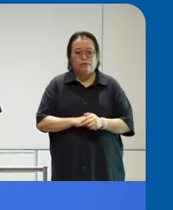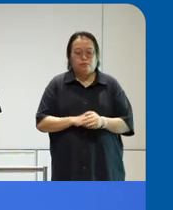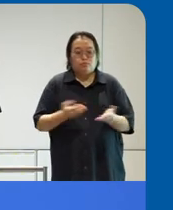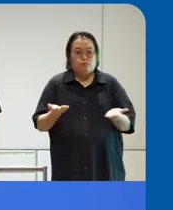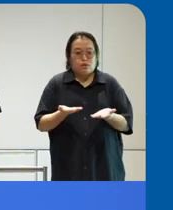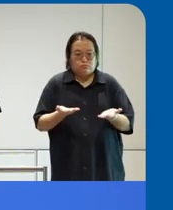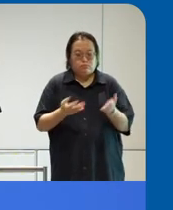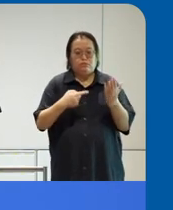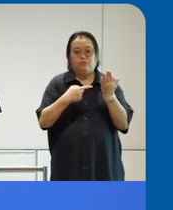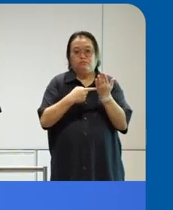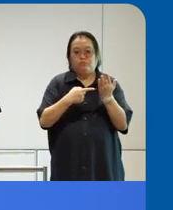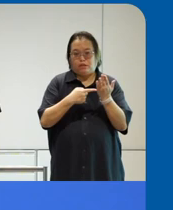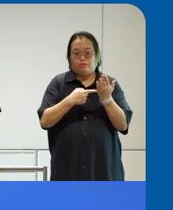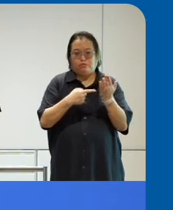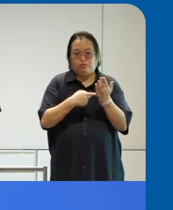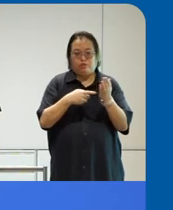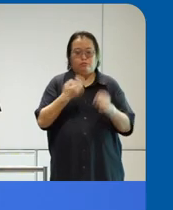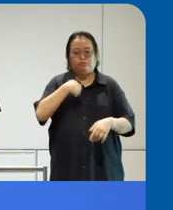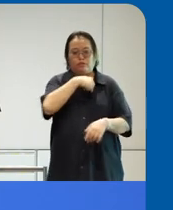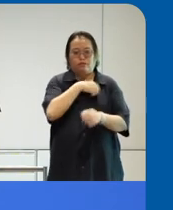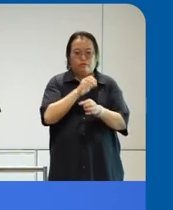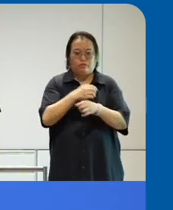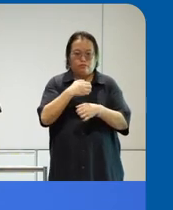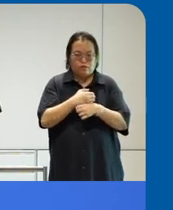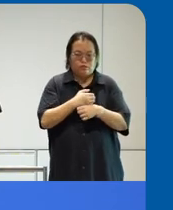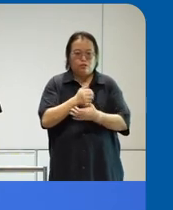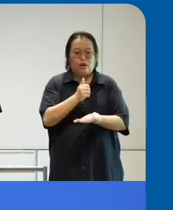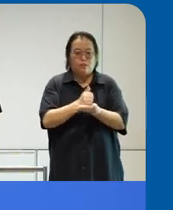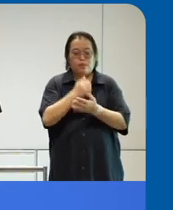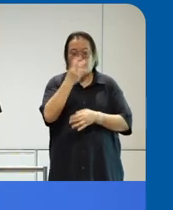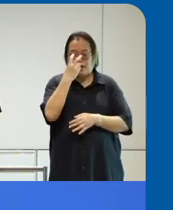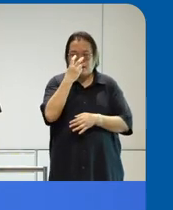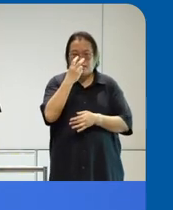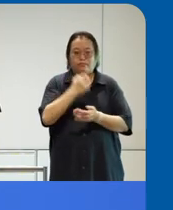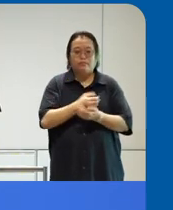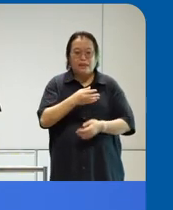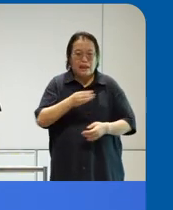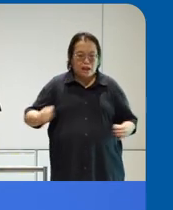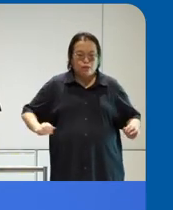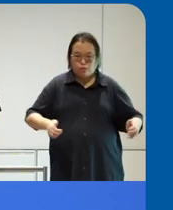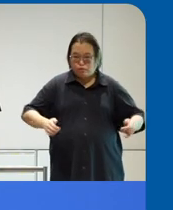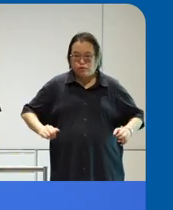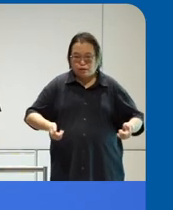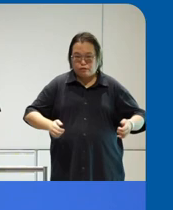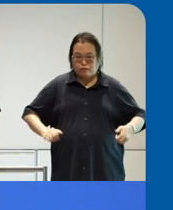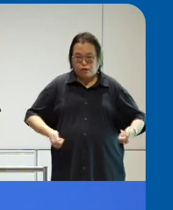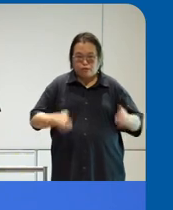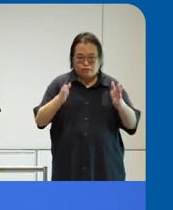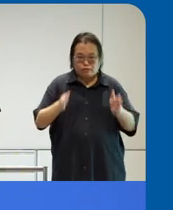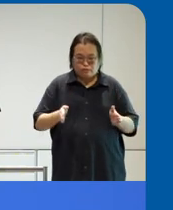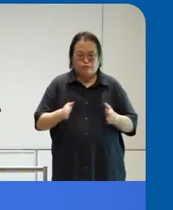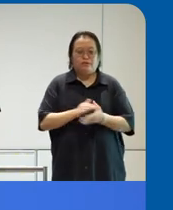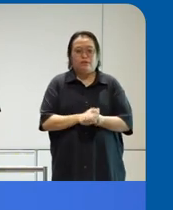that we are creating today to help visually impaired and wheelchair users take public transport, these have